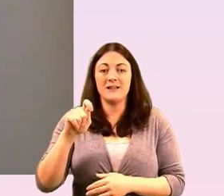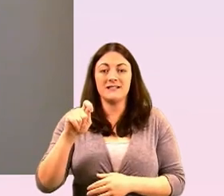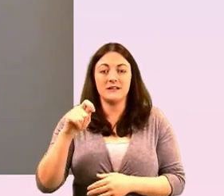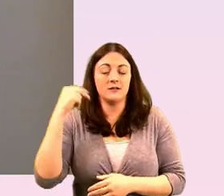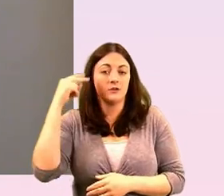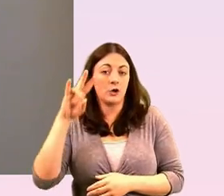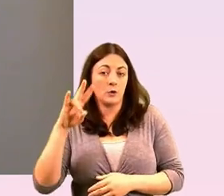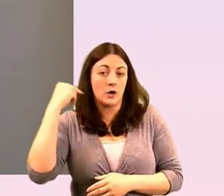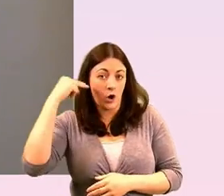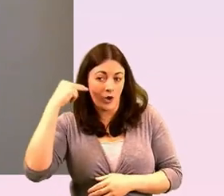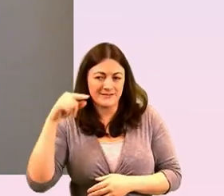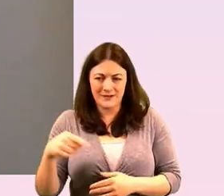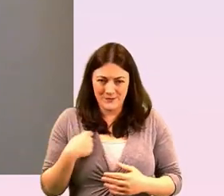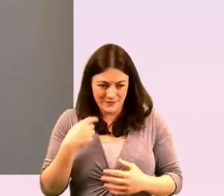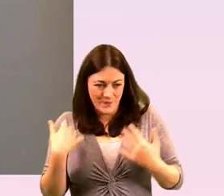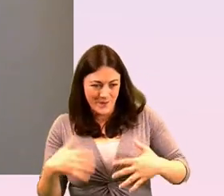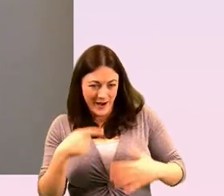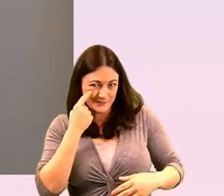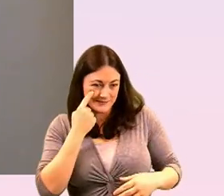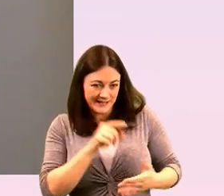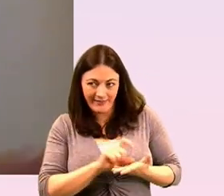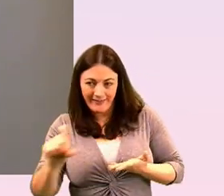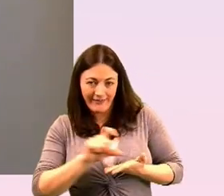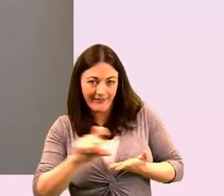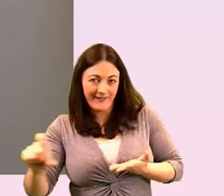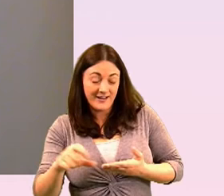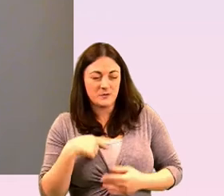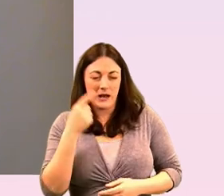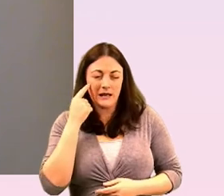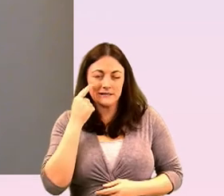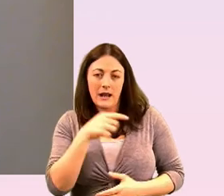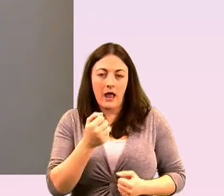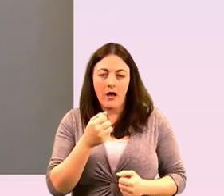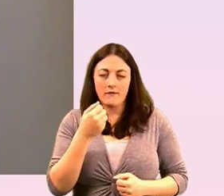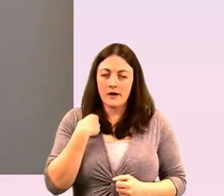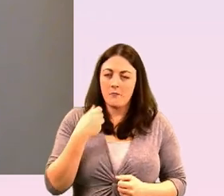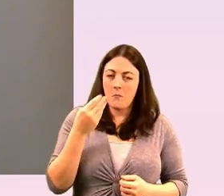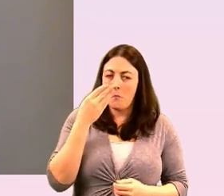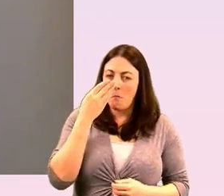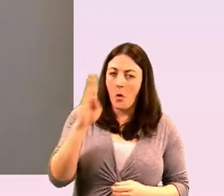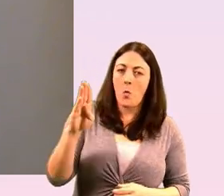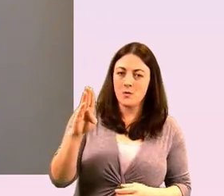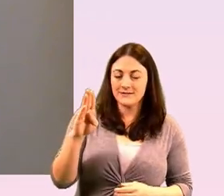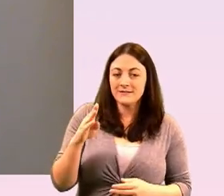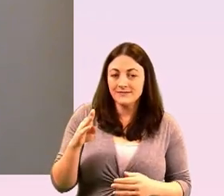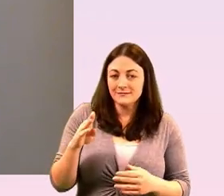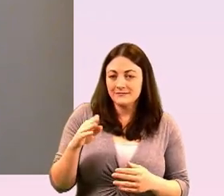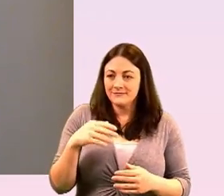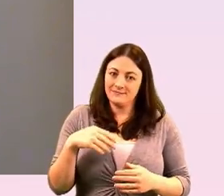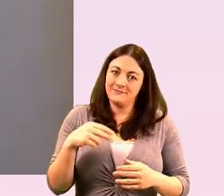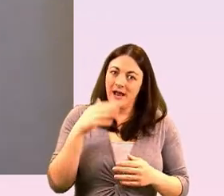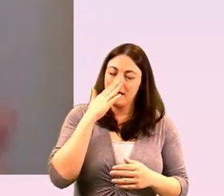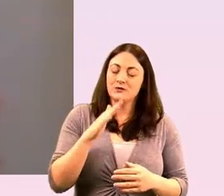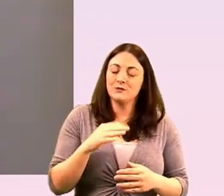punk uh sort of uh attitude um but community foundation has been